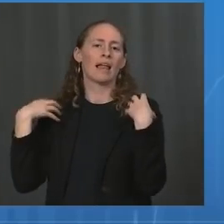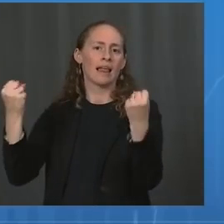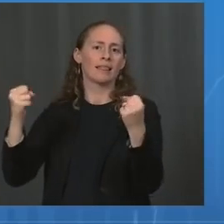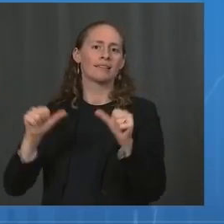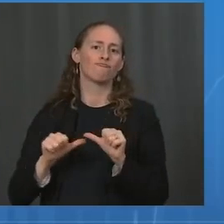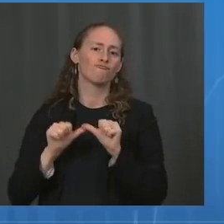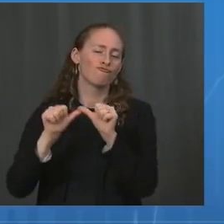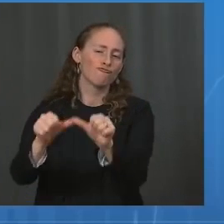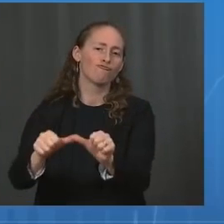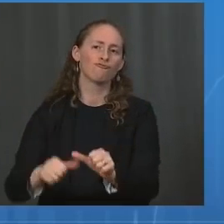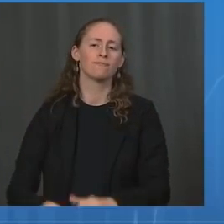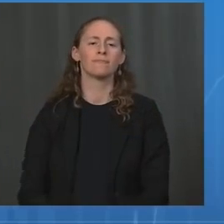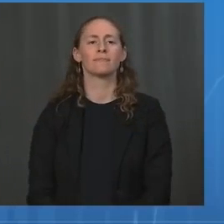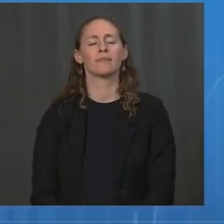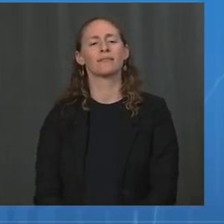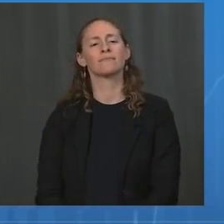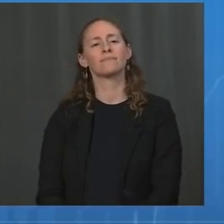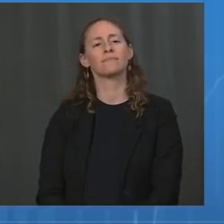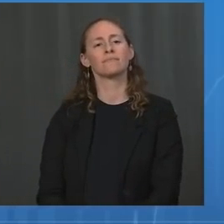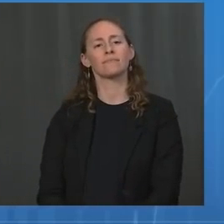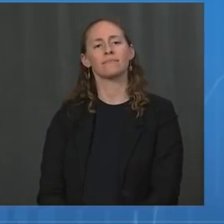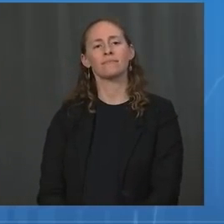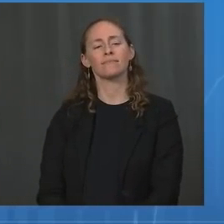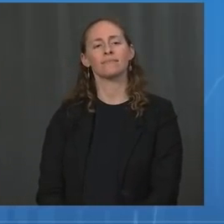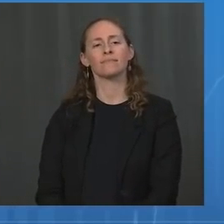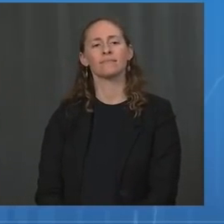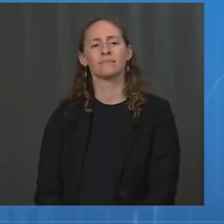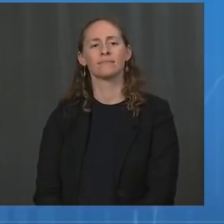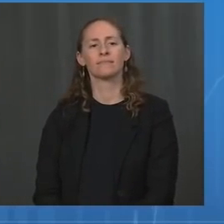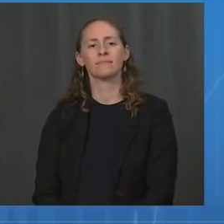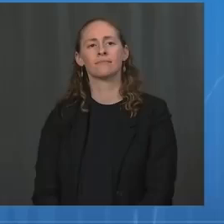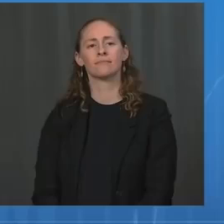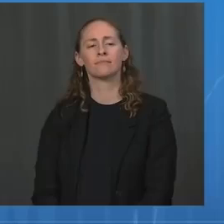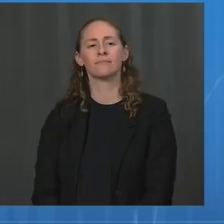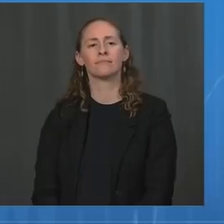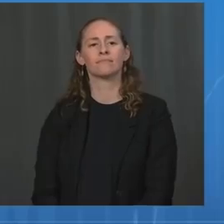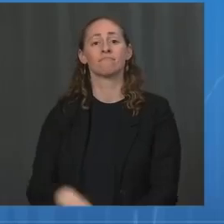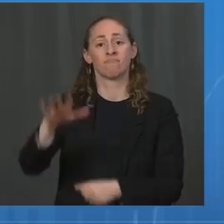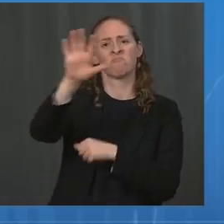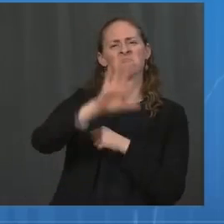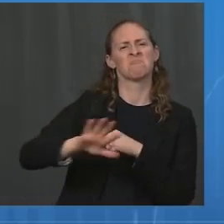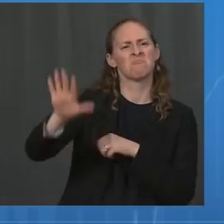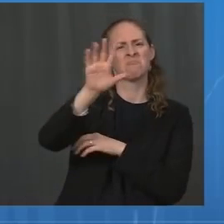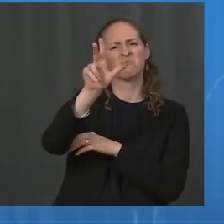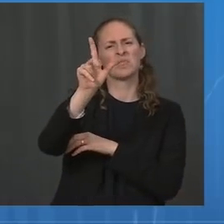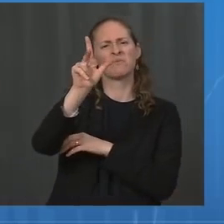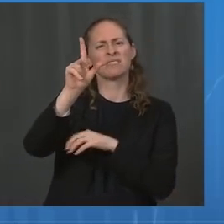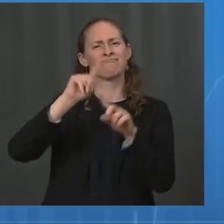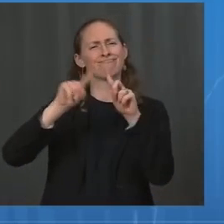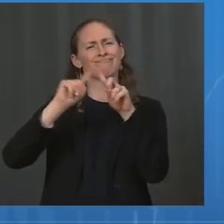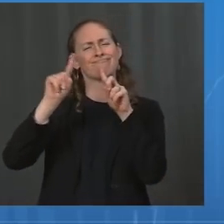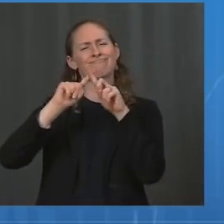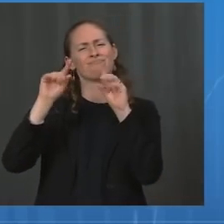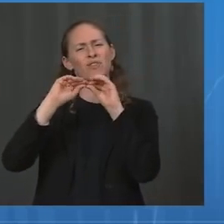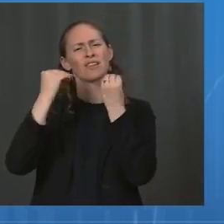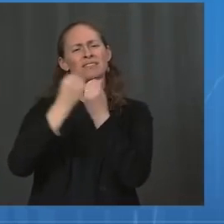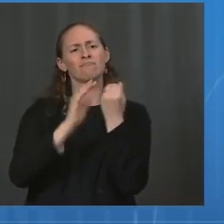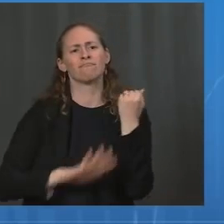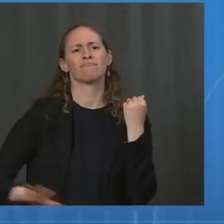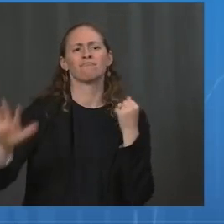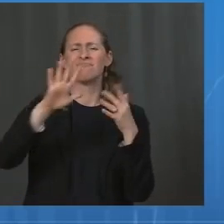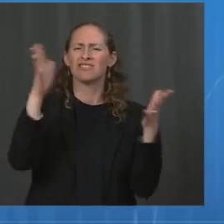leading organizations who strongly urge all pregnant individuals, as well as recently pregnant,